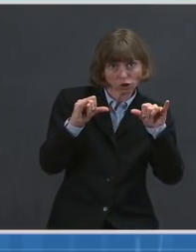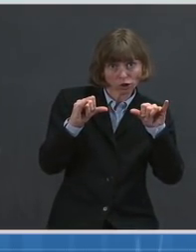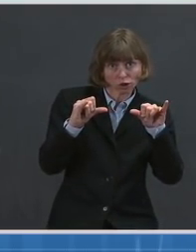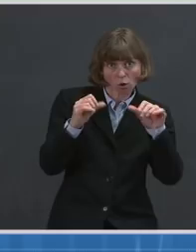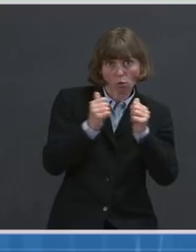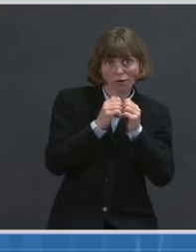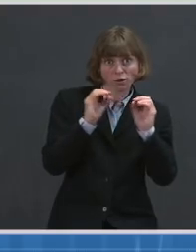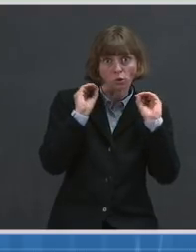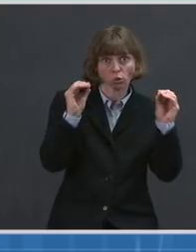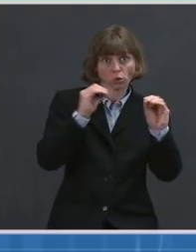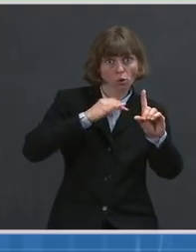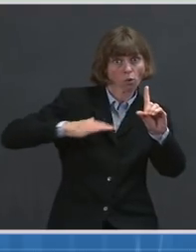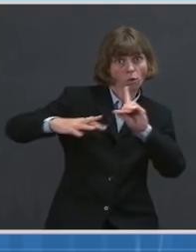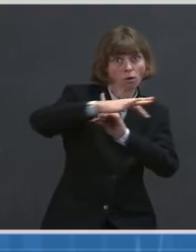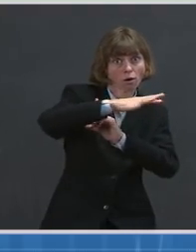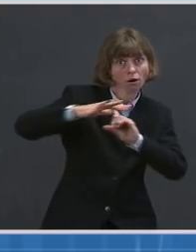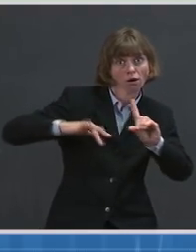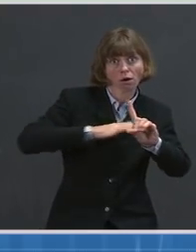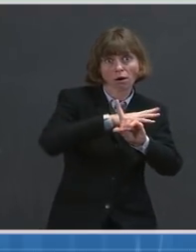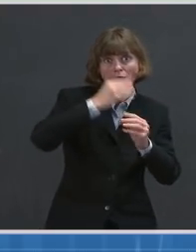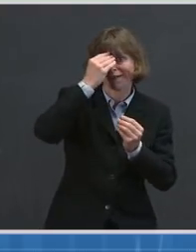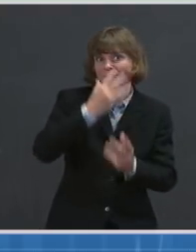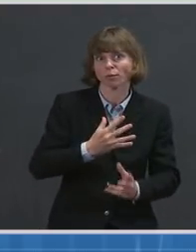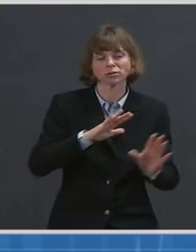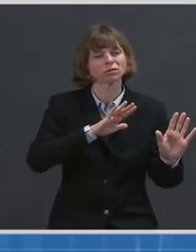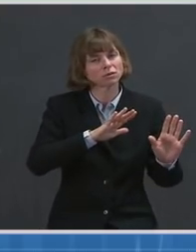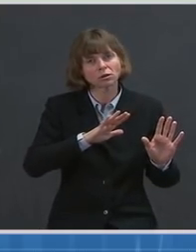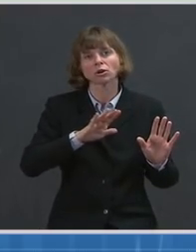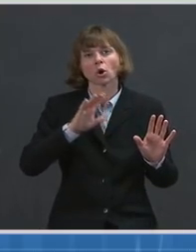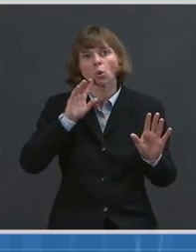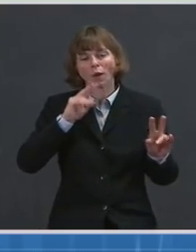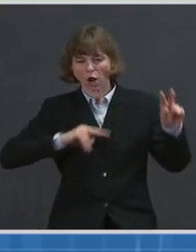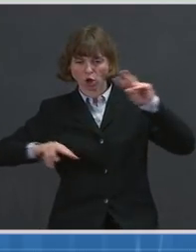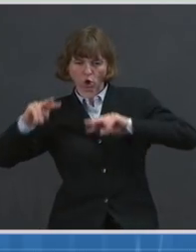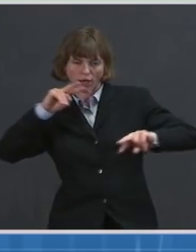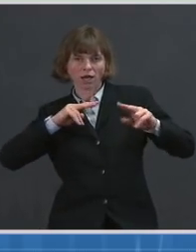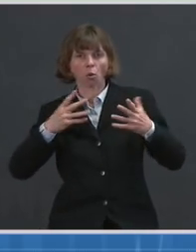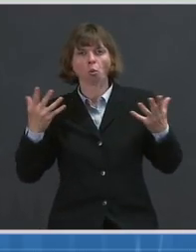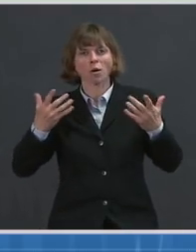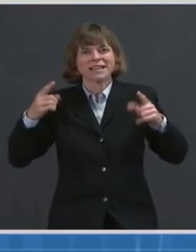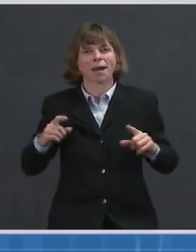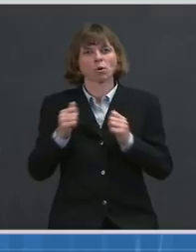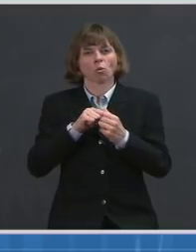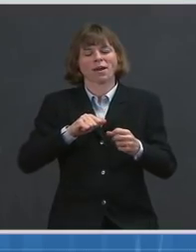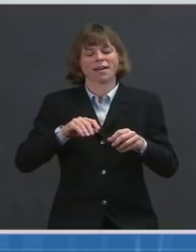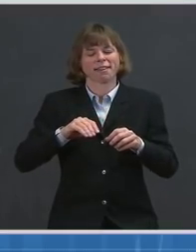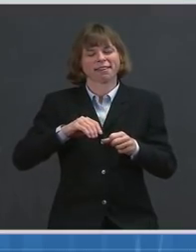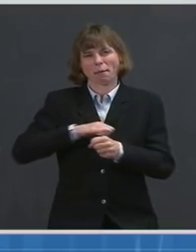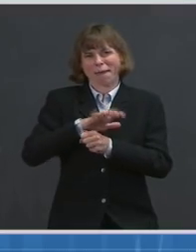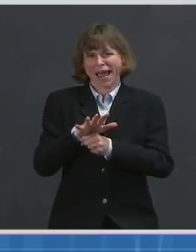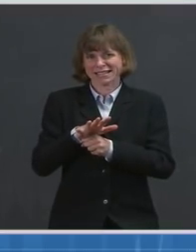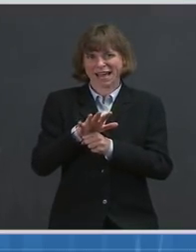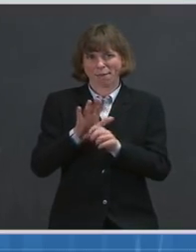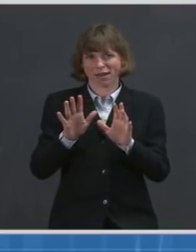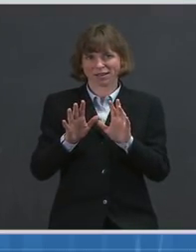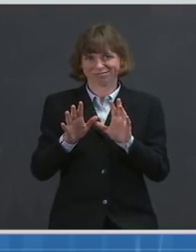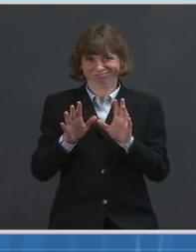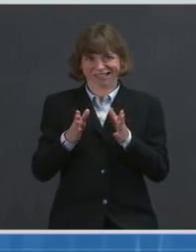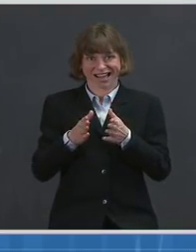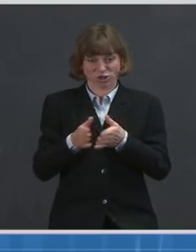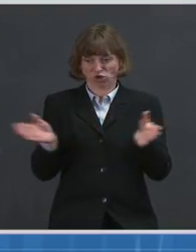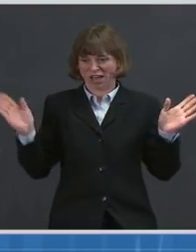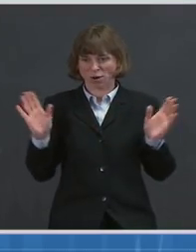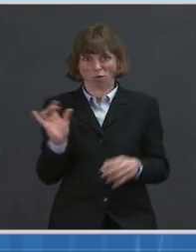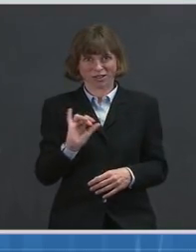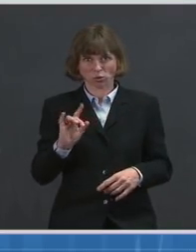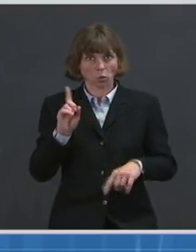looking at it in the context of what's going on with the pandemic as well. So I don't think we can put a single metric on that, as well as what's happening